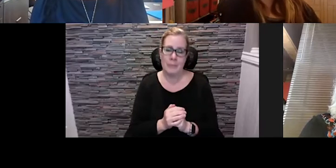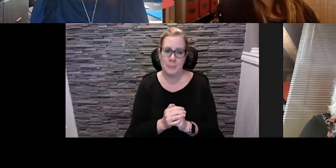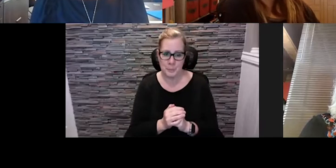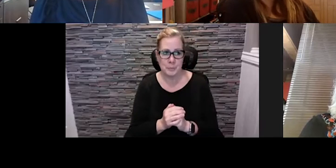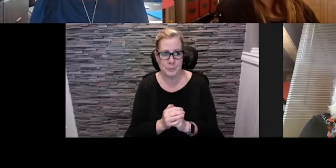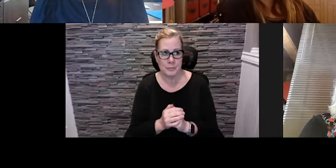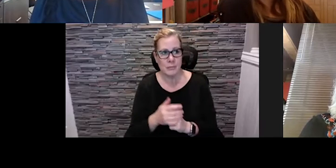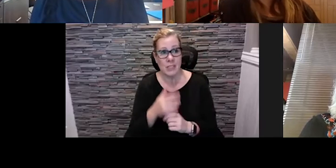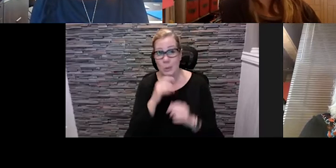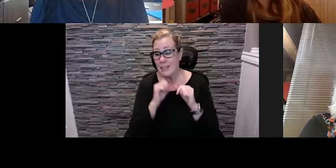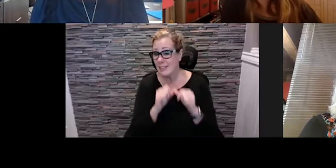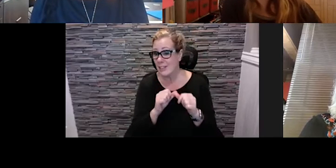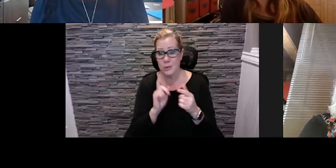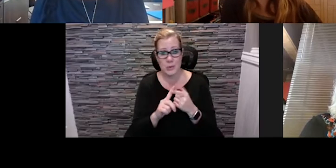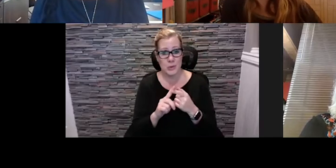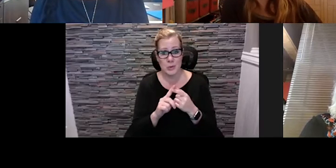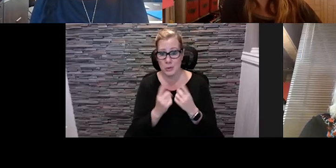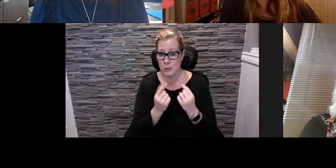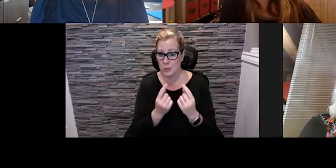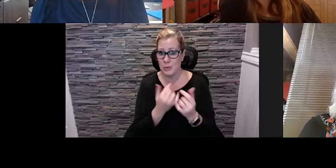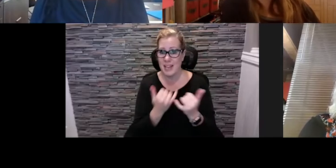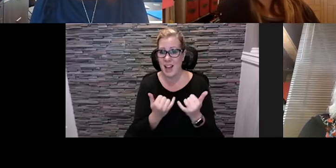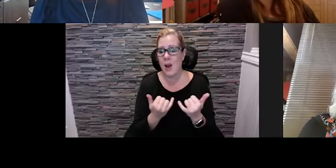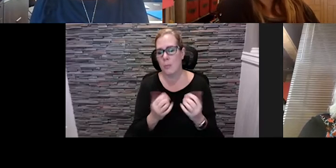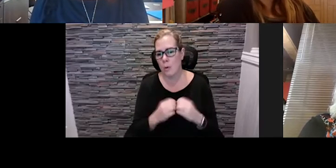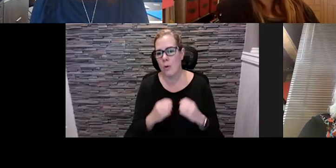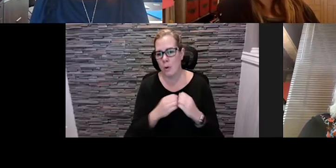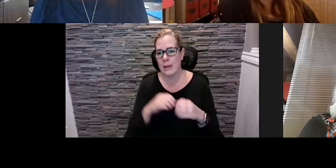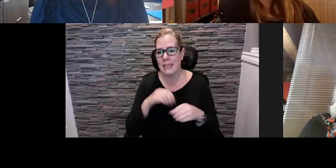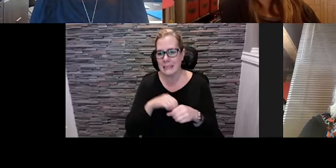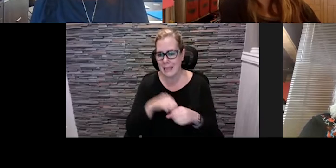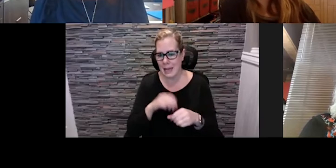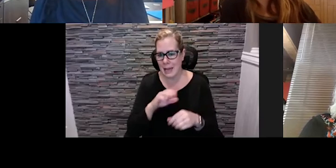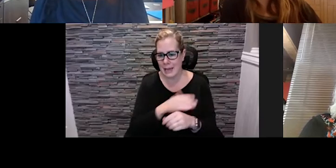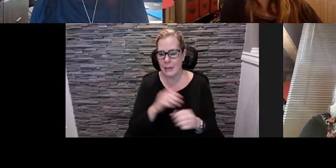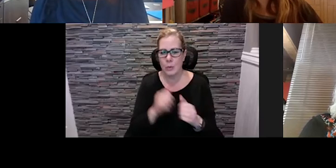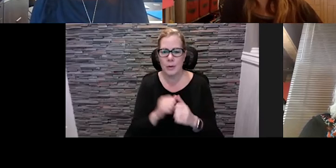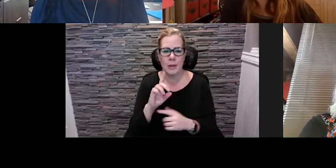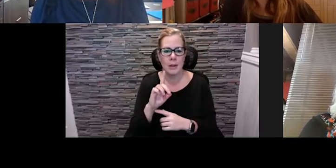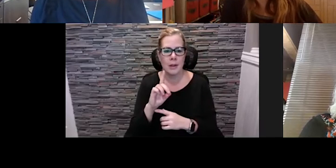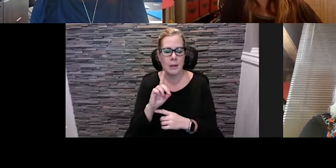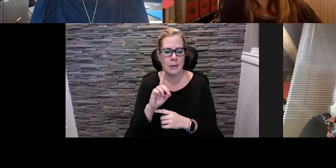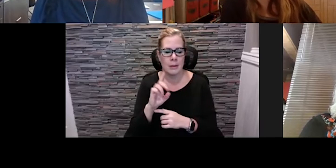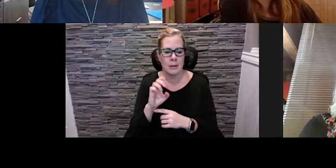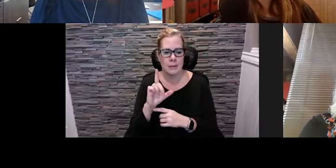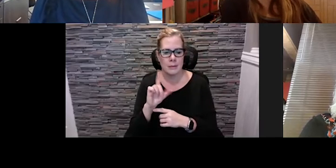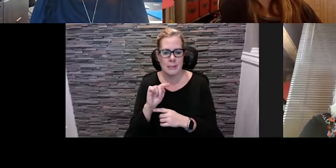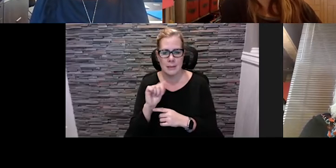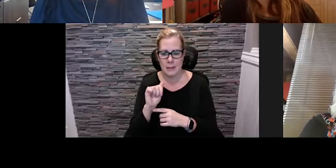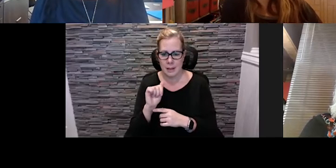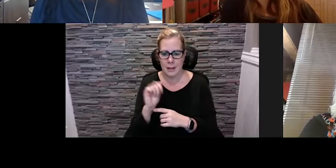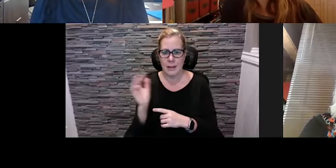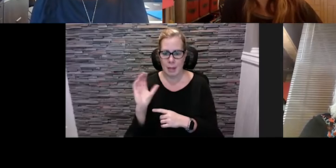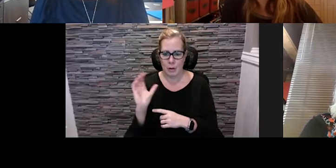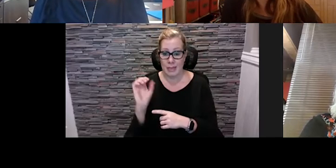move in that direction now pivoting indoors with the um delta plaza or i mean sorry the delta calgary south